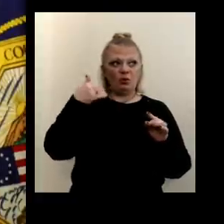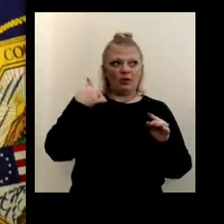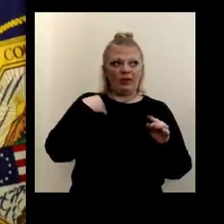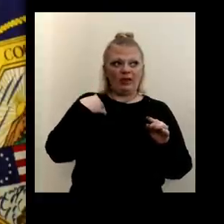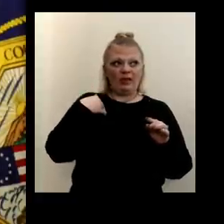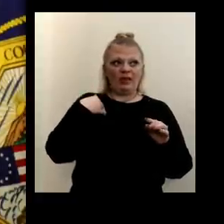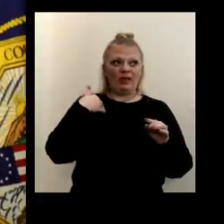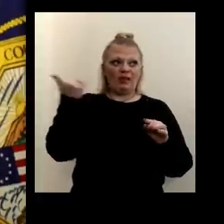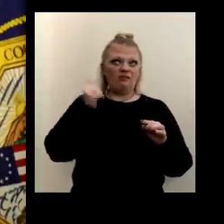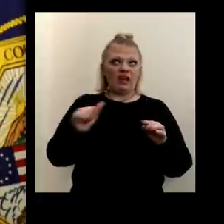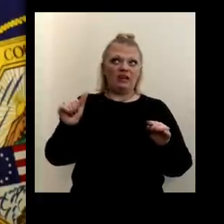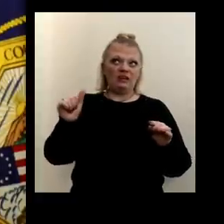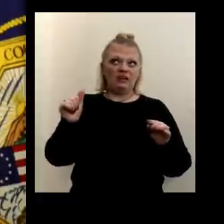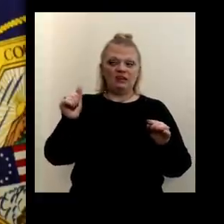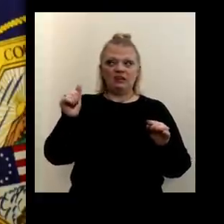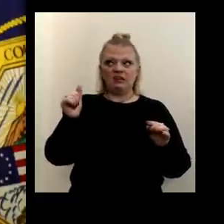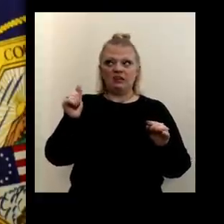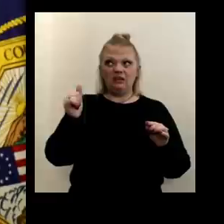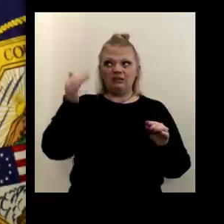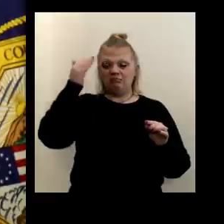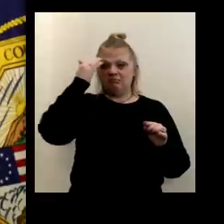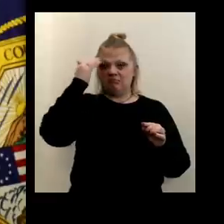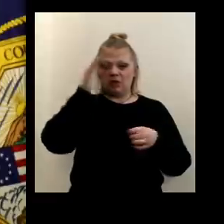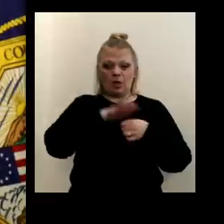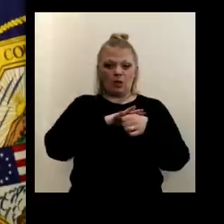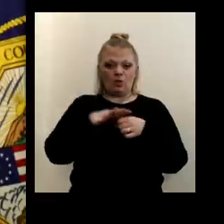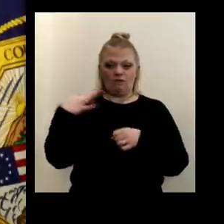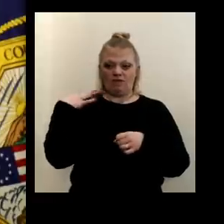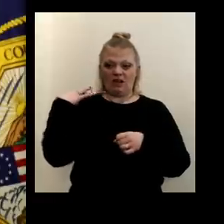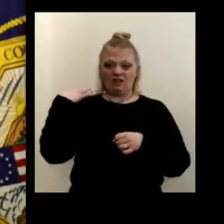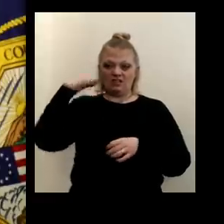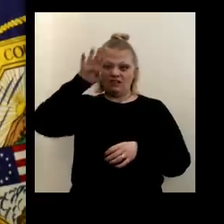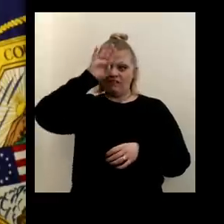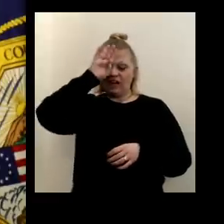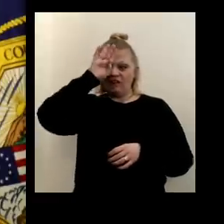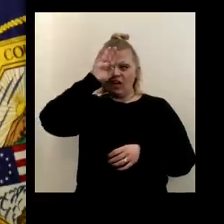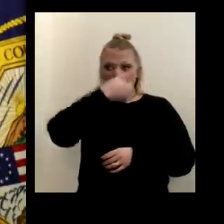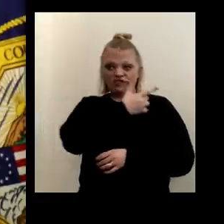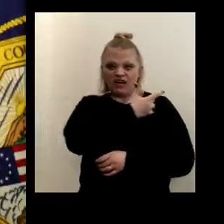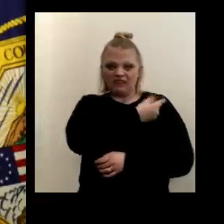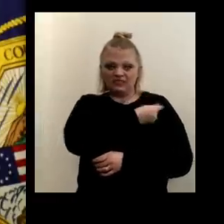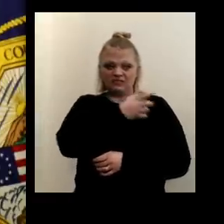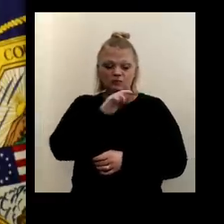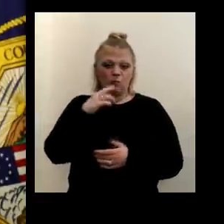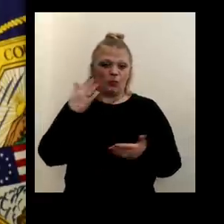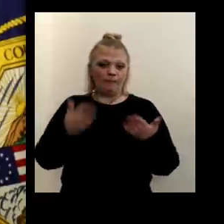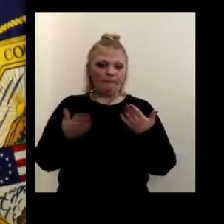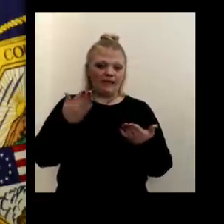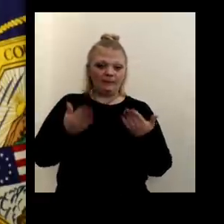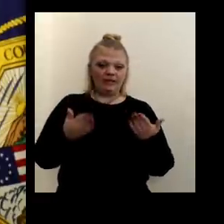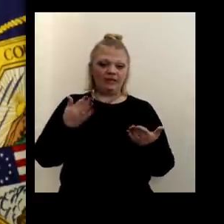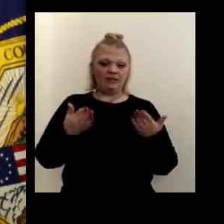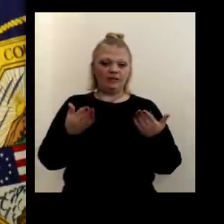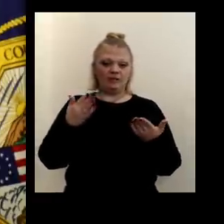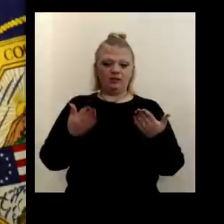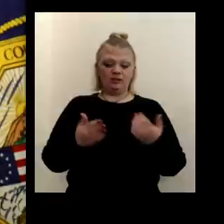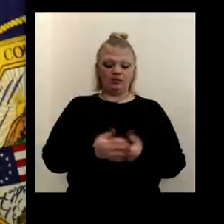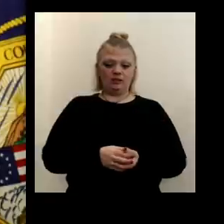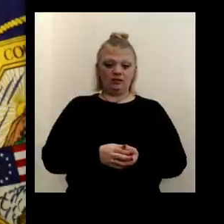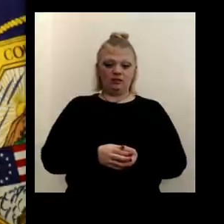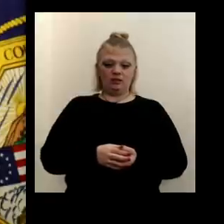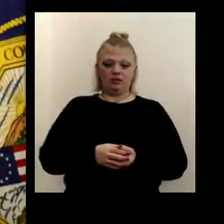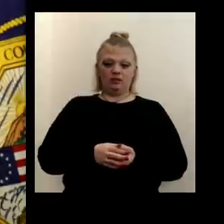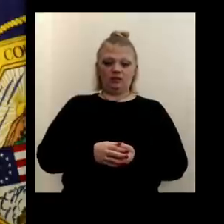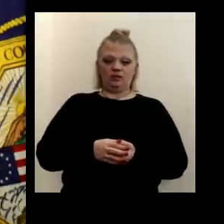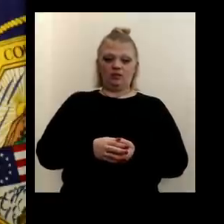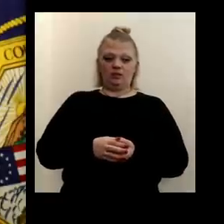on what percentage of our local volunteer firefighters have been vaccinated and or maybe what the opt out rate of